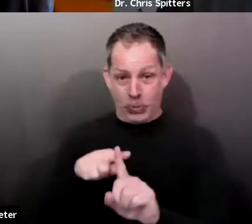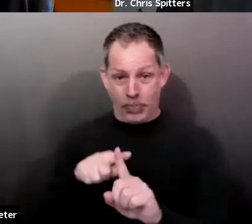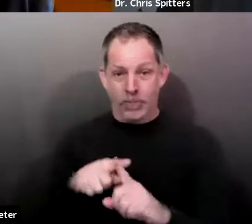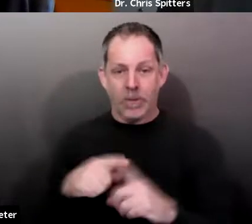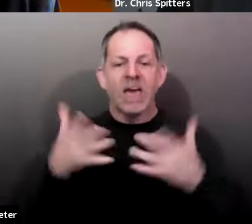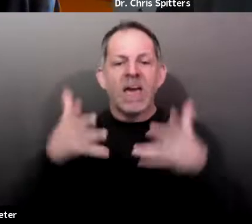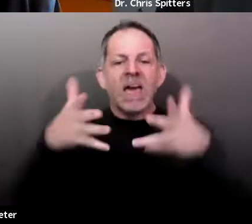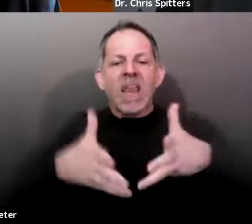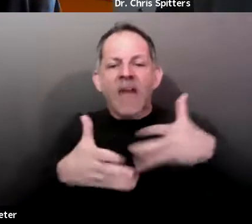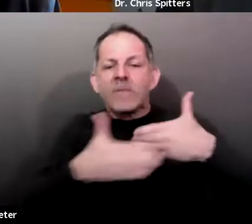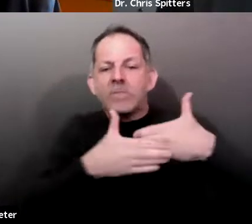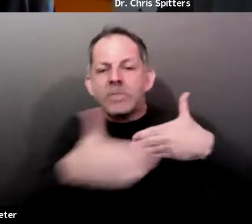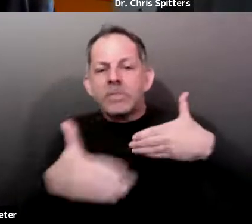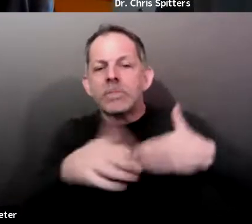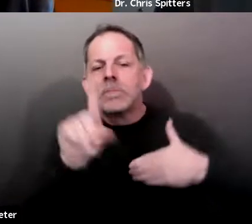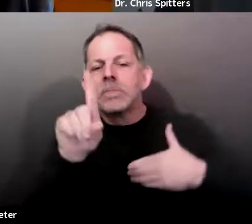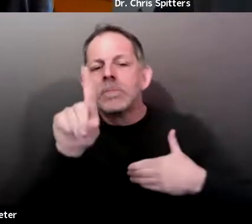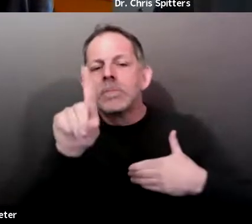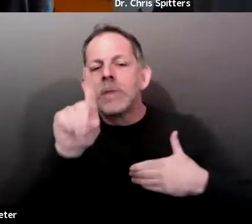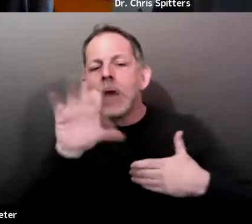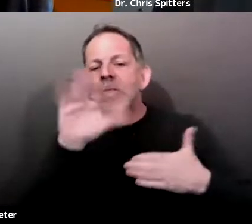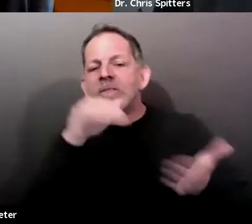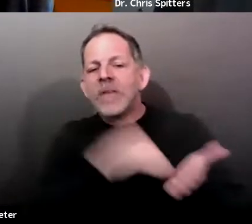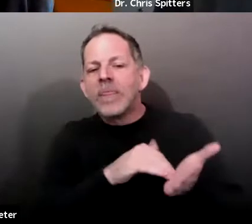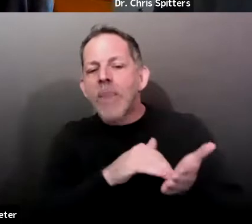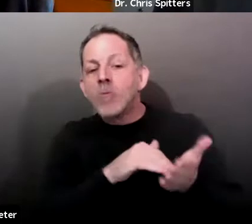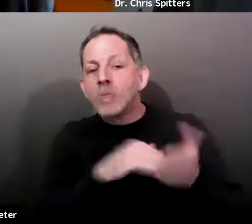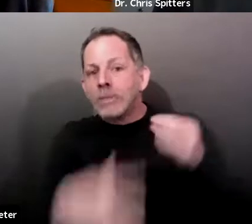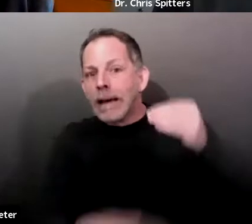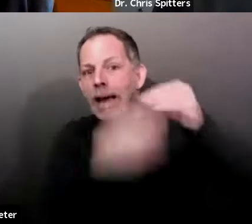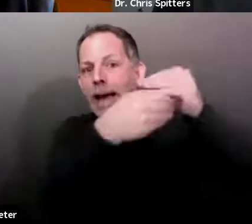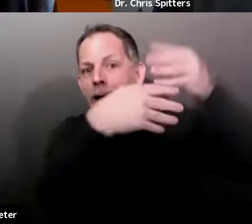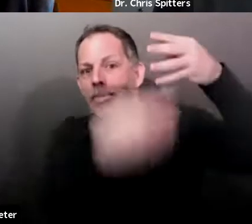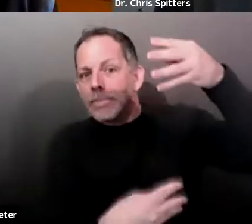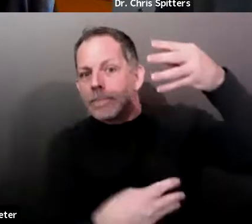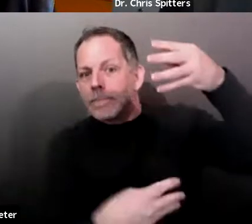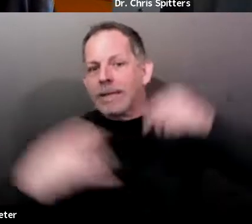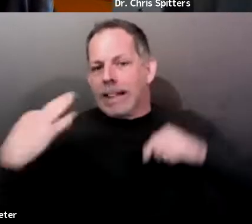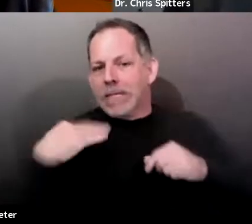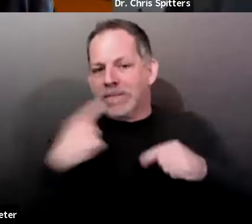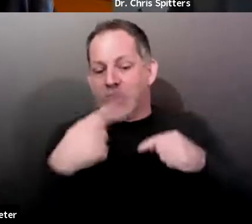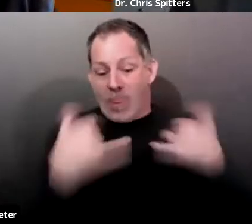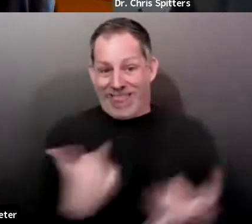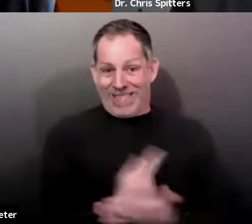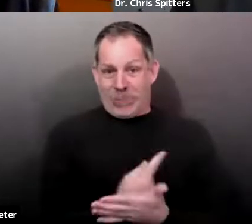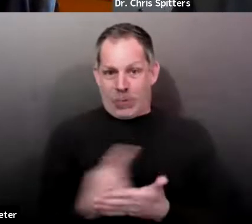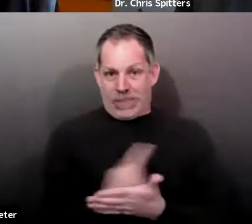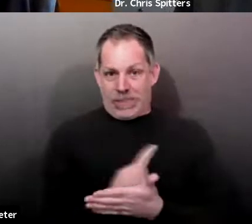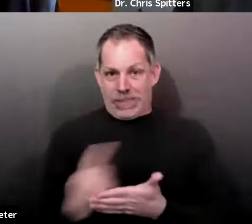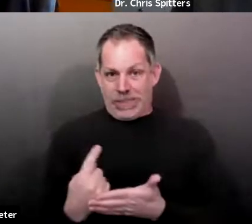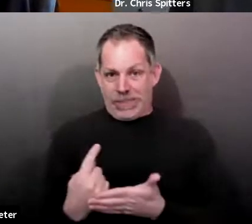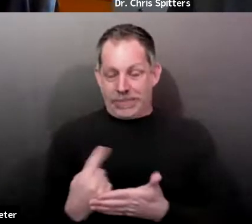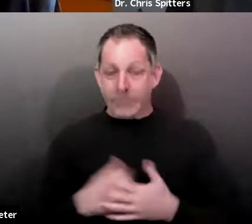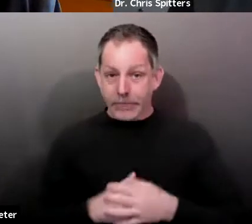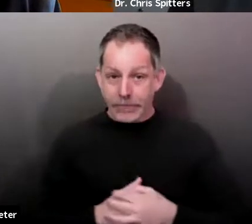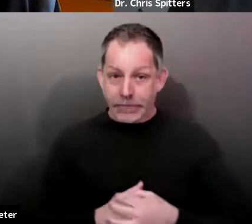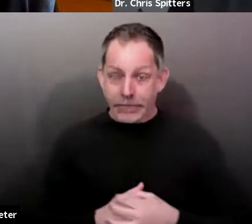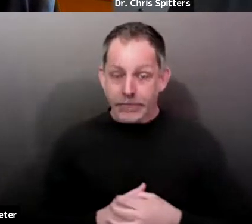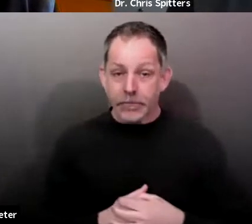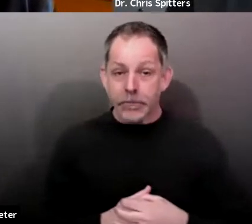eligible people vying for those 11,000 doses this week. So, you know, that means you've got